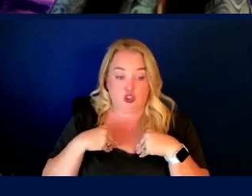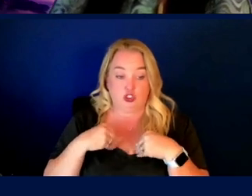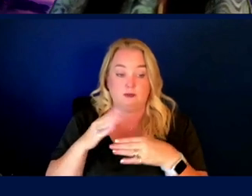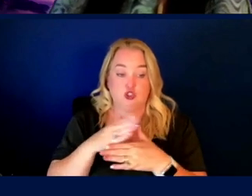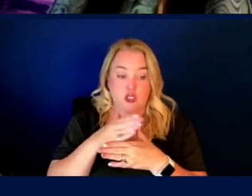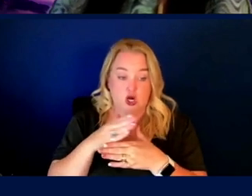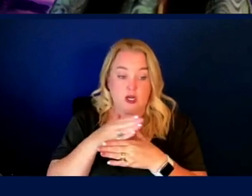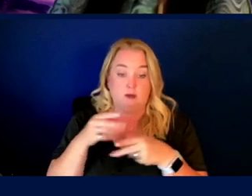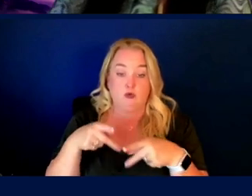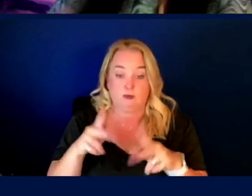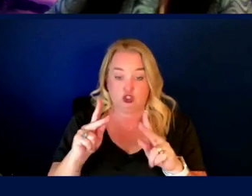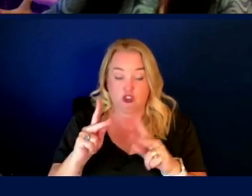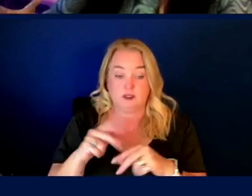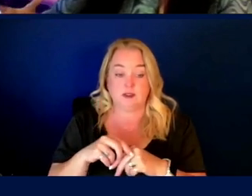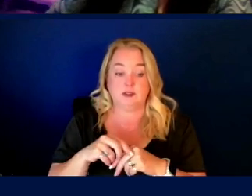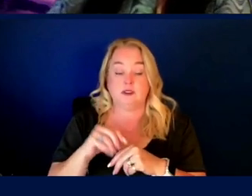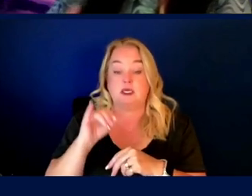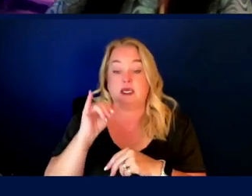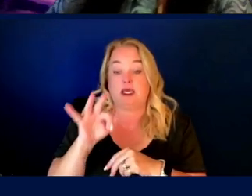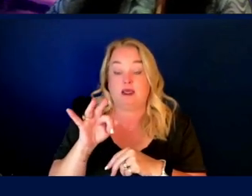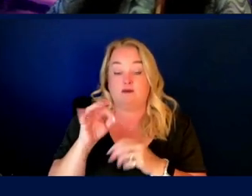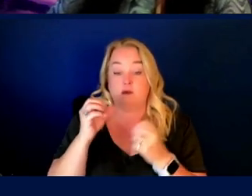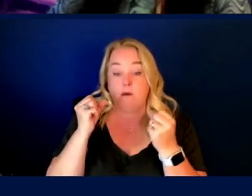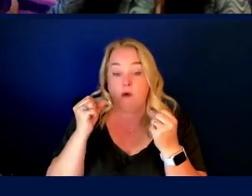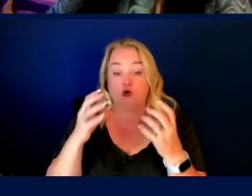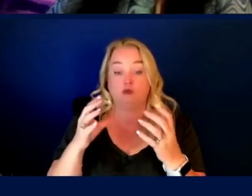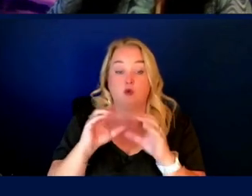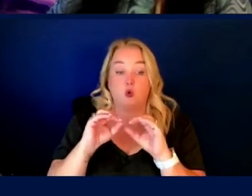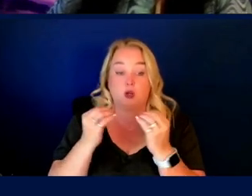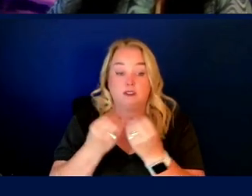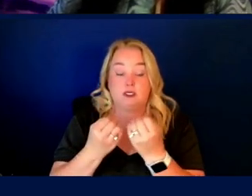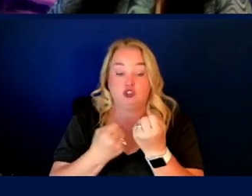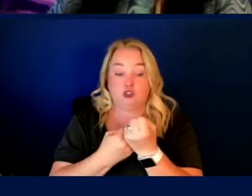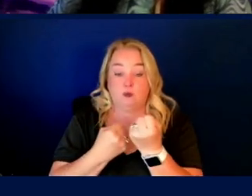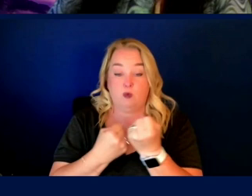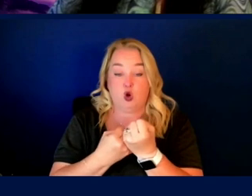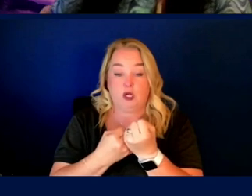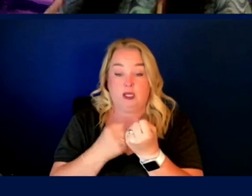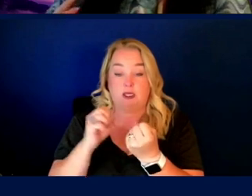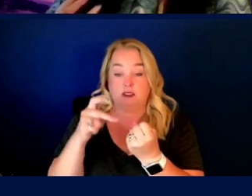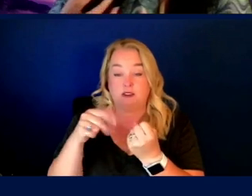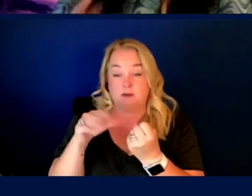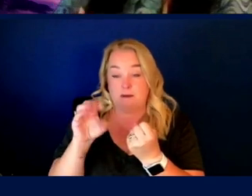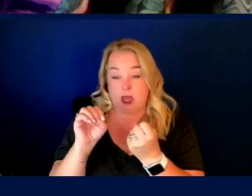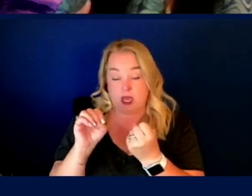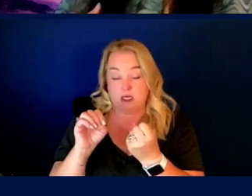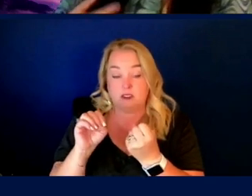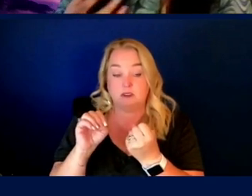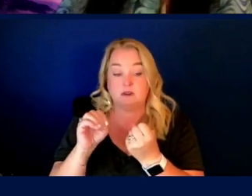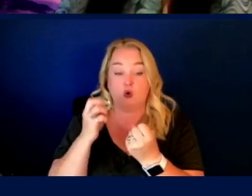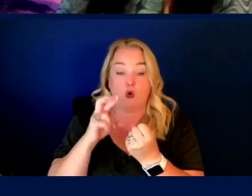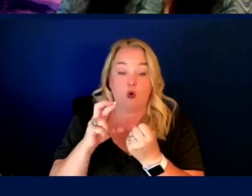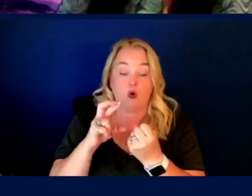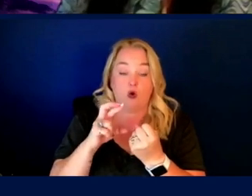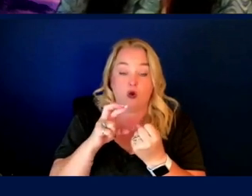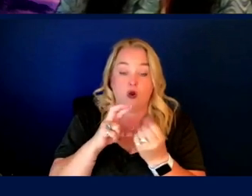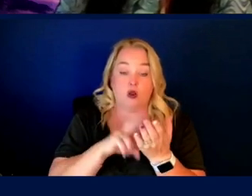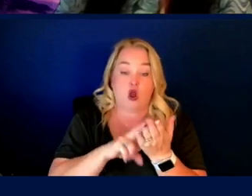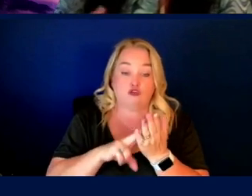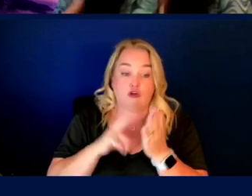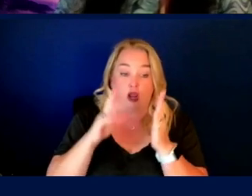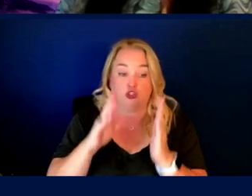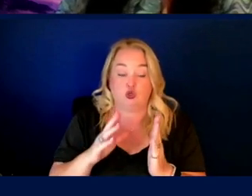permissions. So if, uh, there's a multiple organizations supporting a space mission and a subcontractor owned,